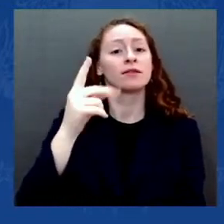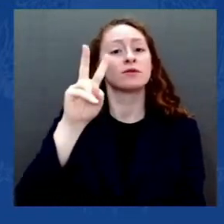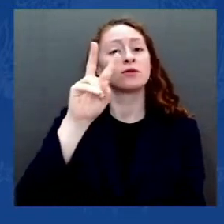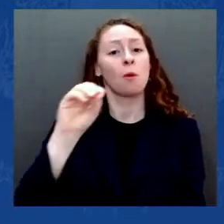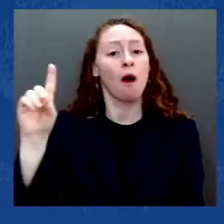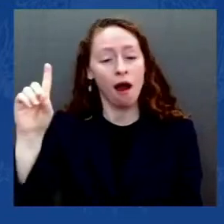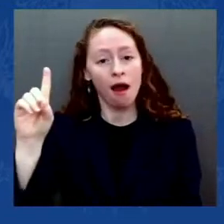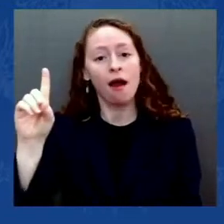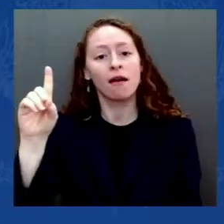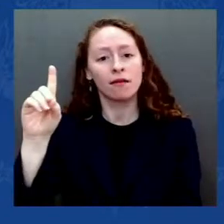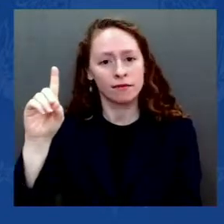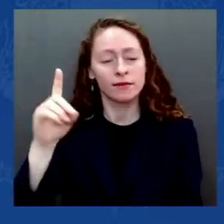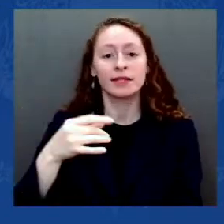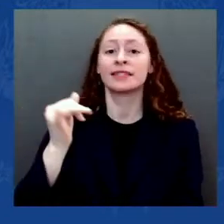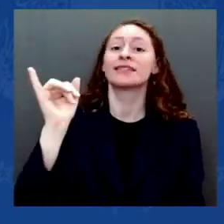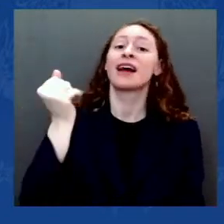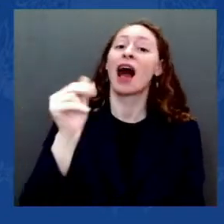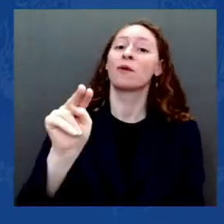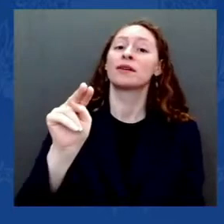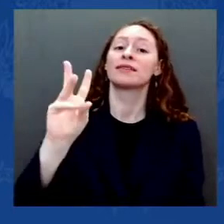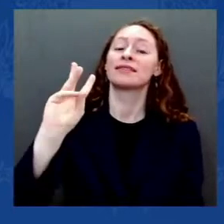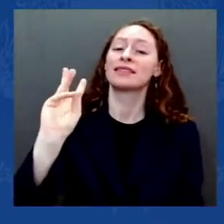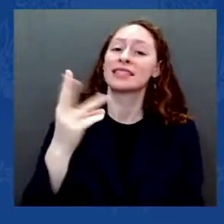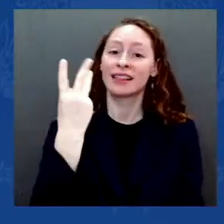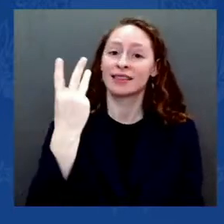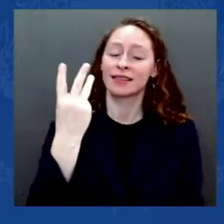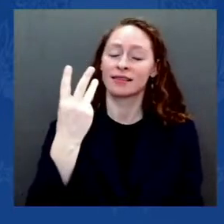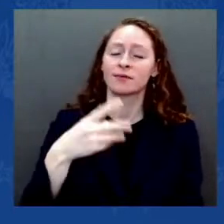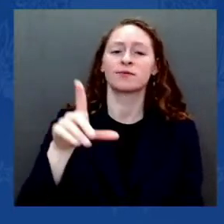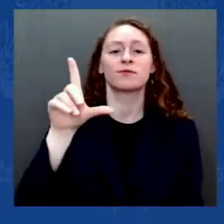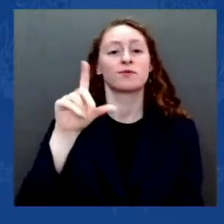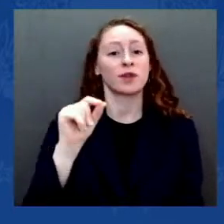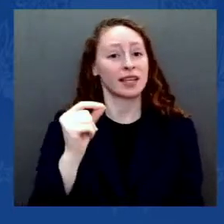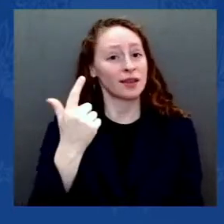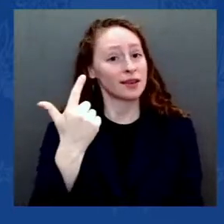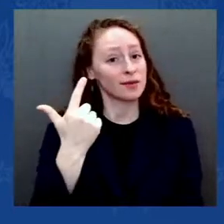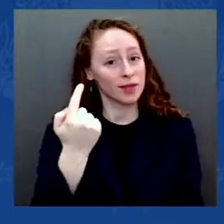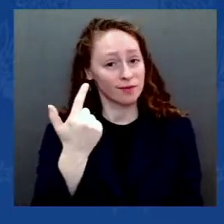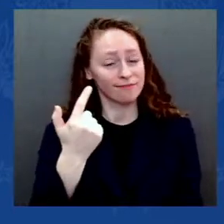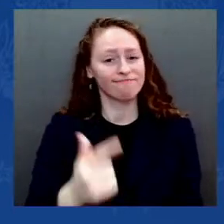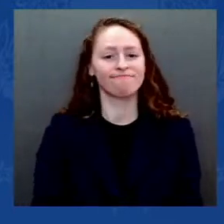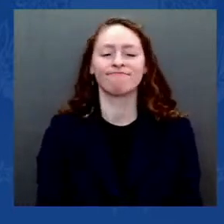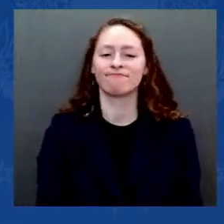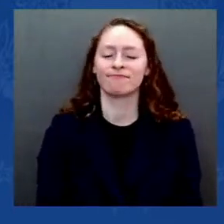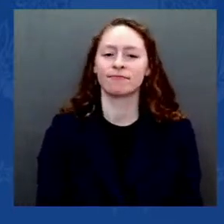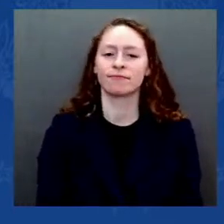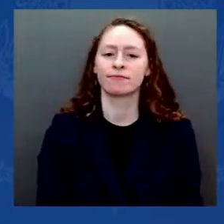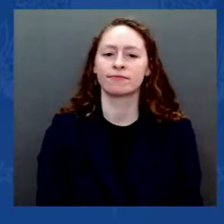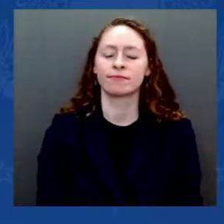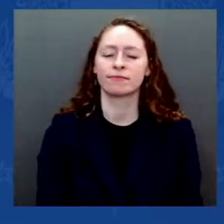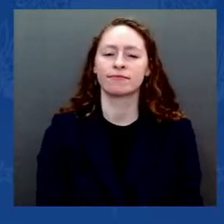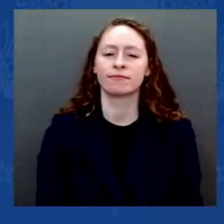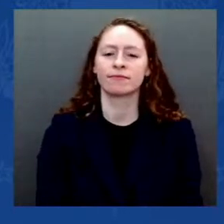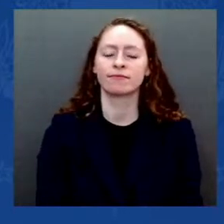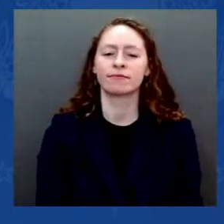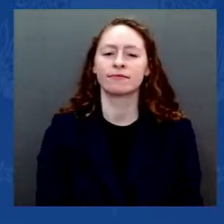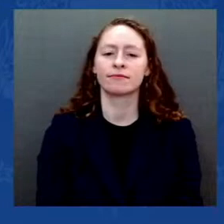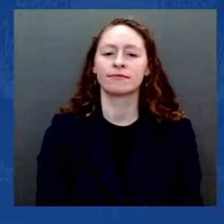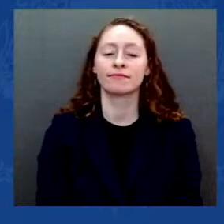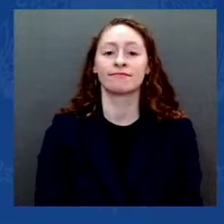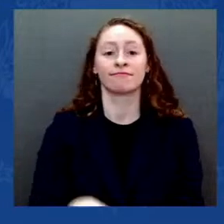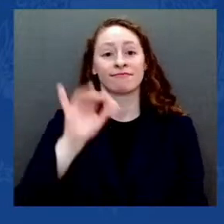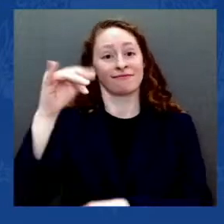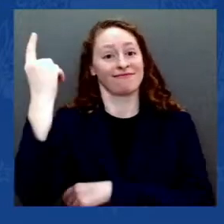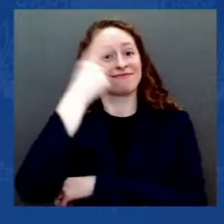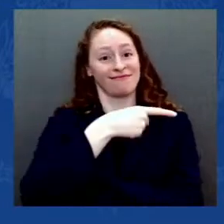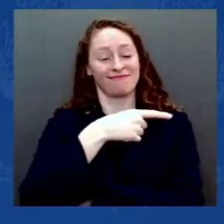On that day, I was not only Vice President-elect, I was also a United States Senator. And I